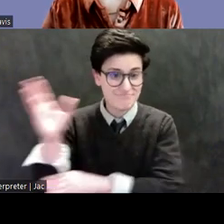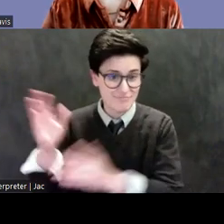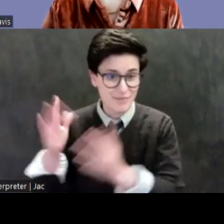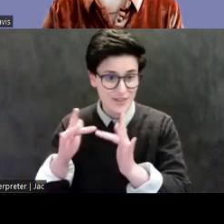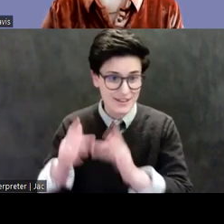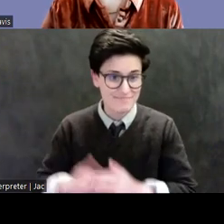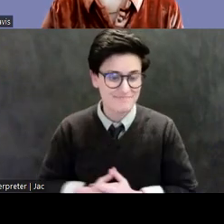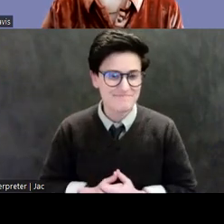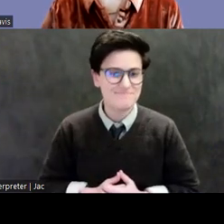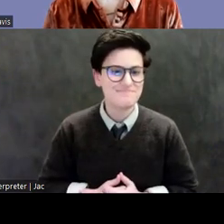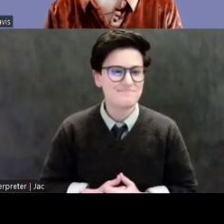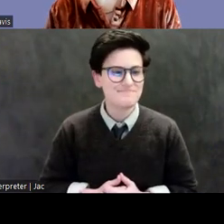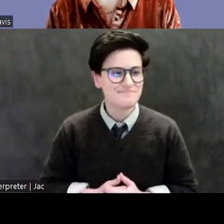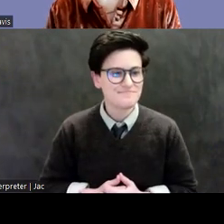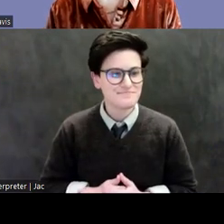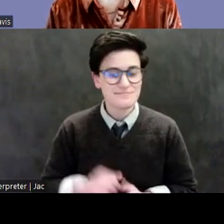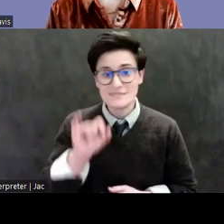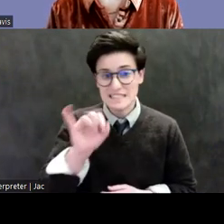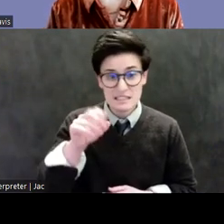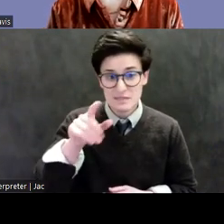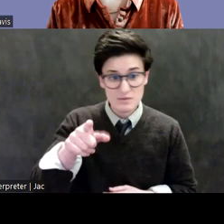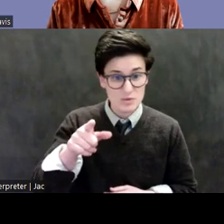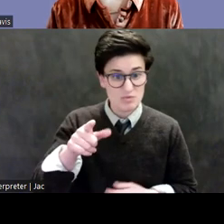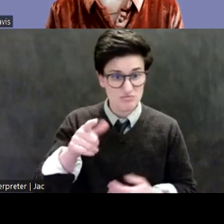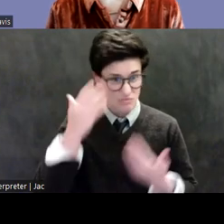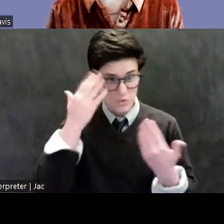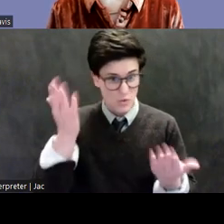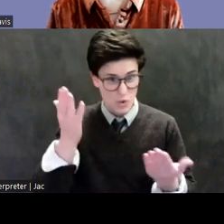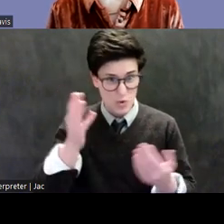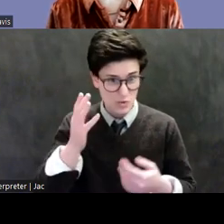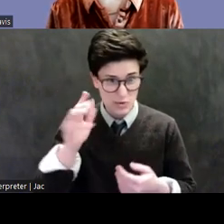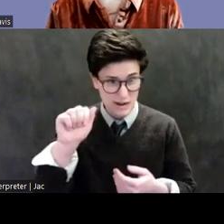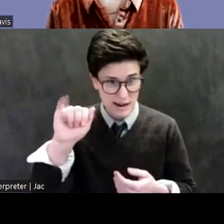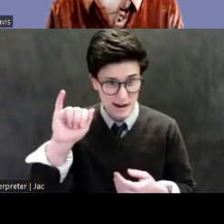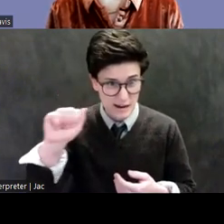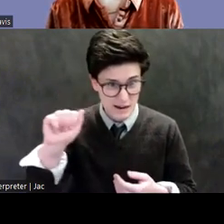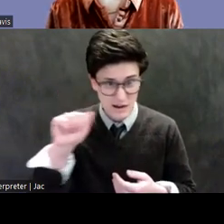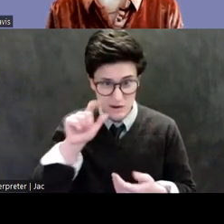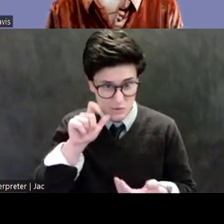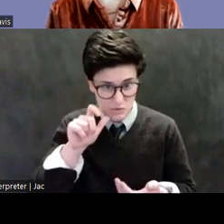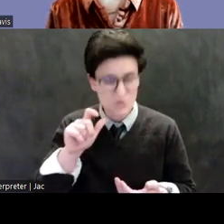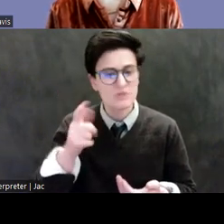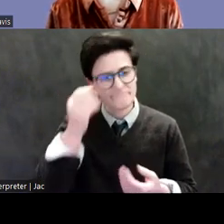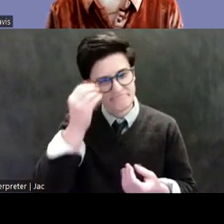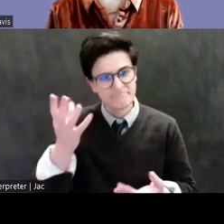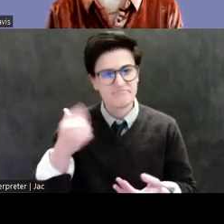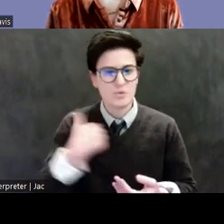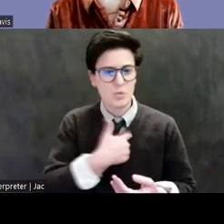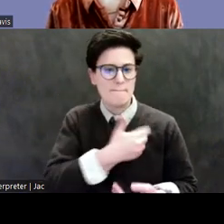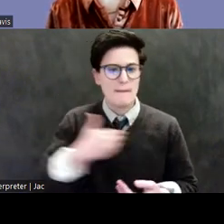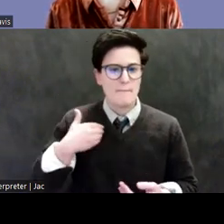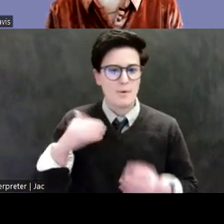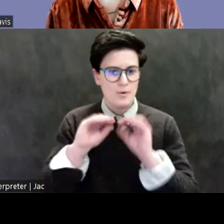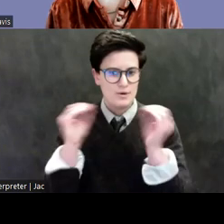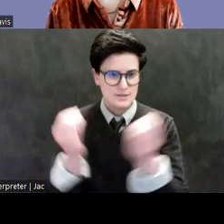If you aren't familiar with the AIA, again, just to let you know that we are a membership organization. All these programs